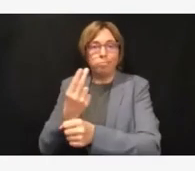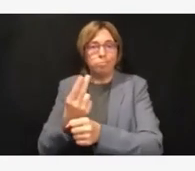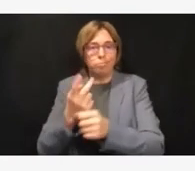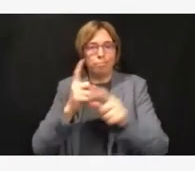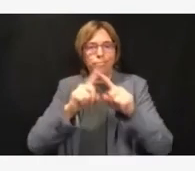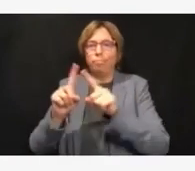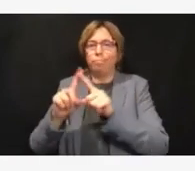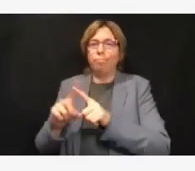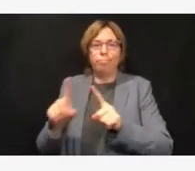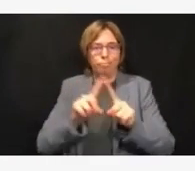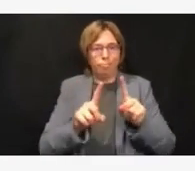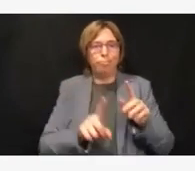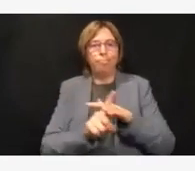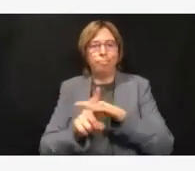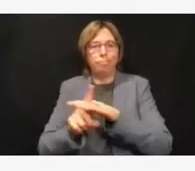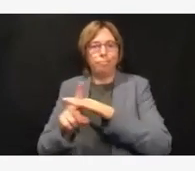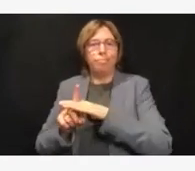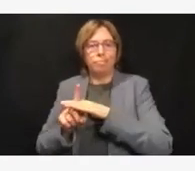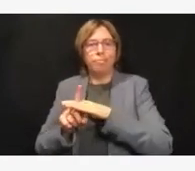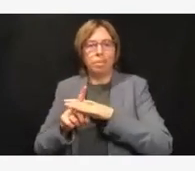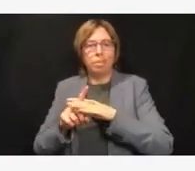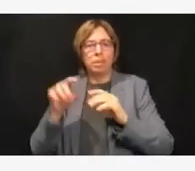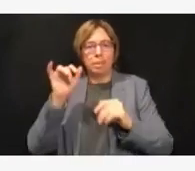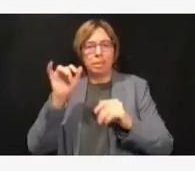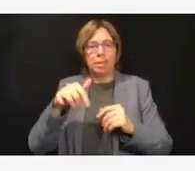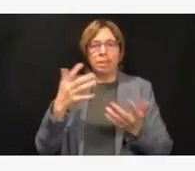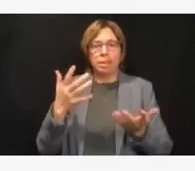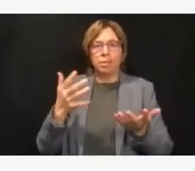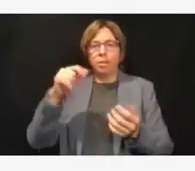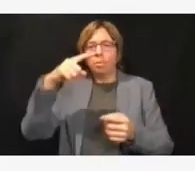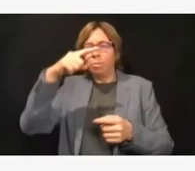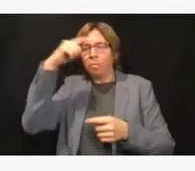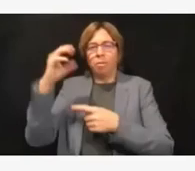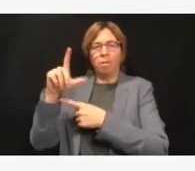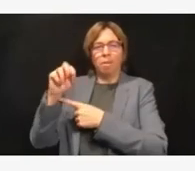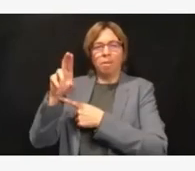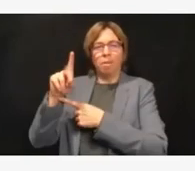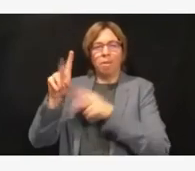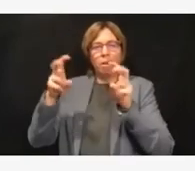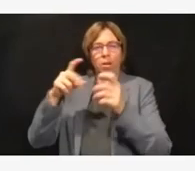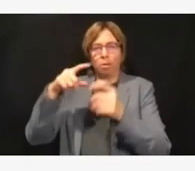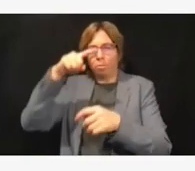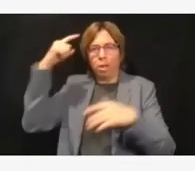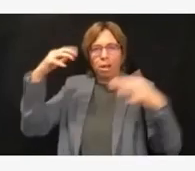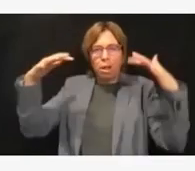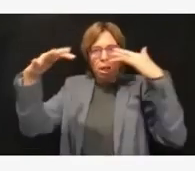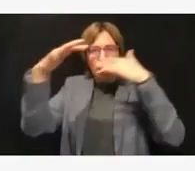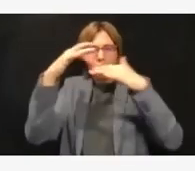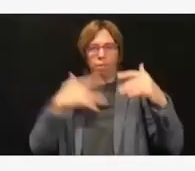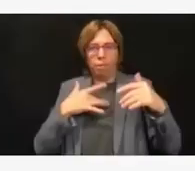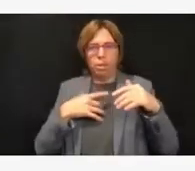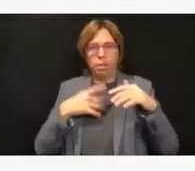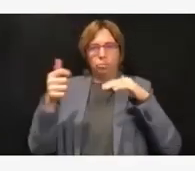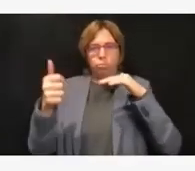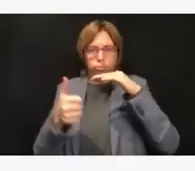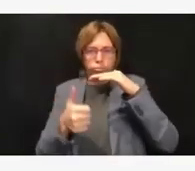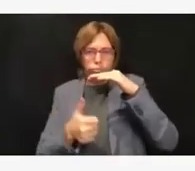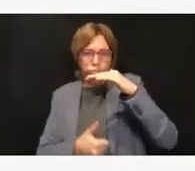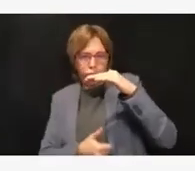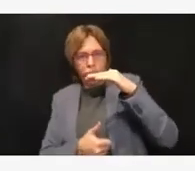of behavioral health and substance use disorders that traveled with the pandemic is